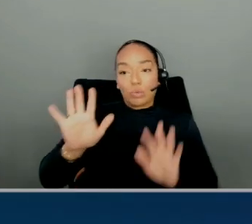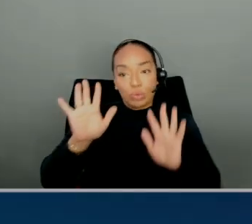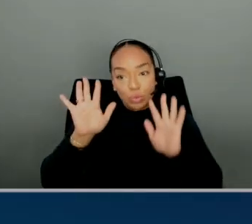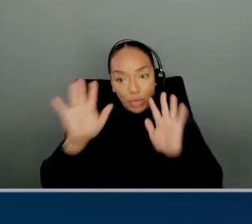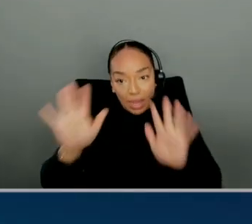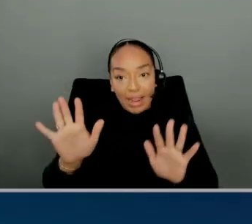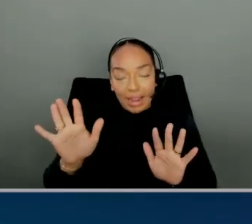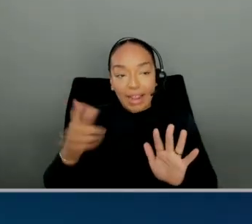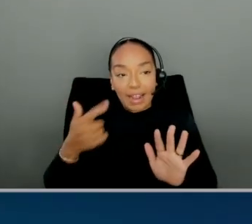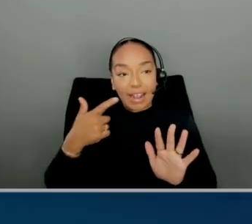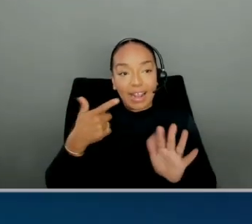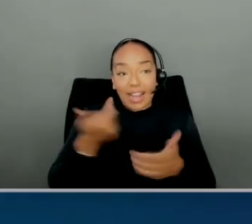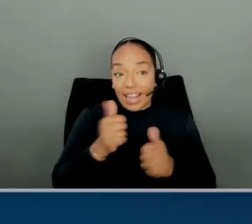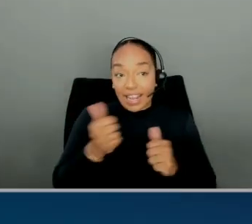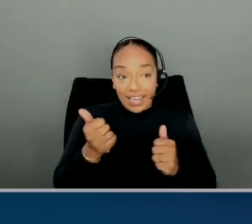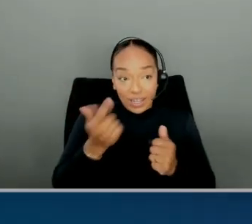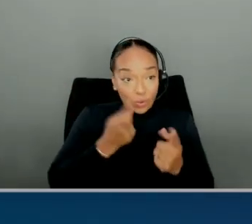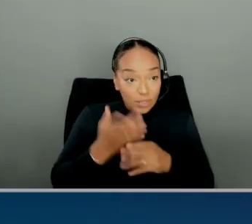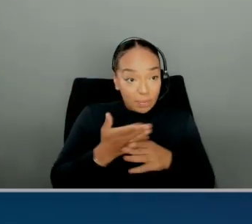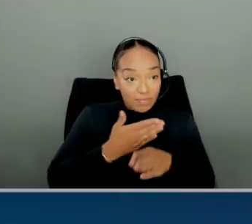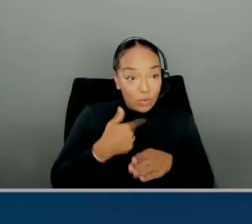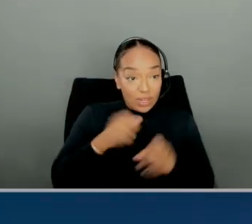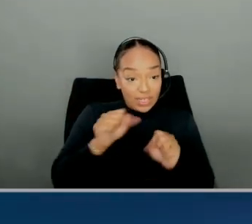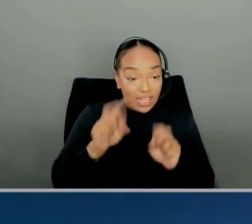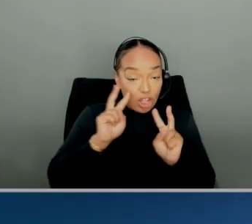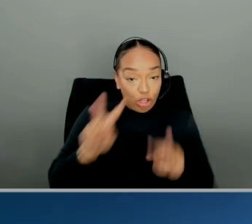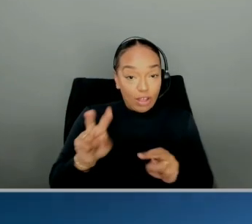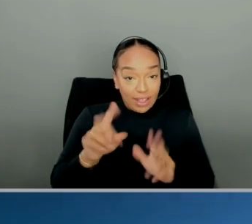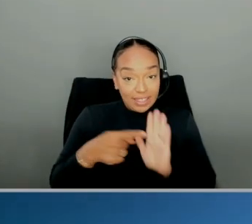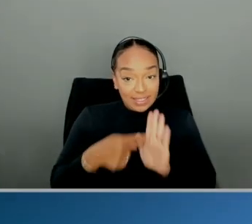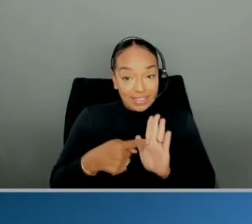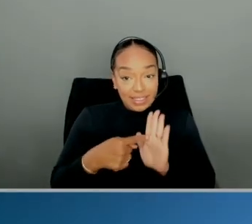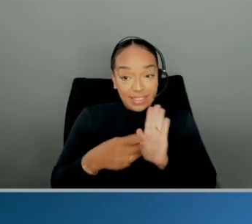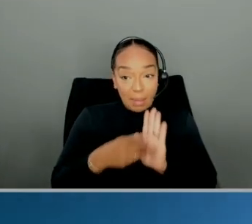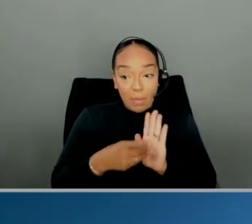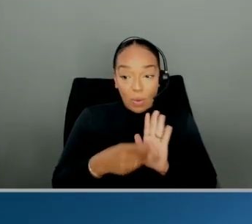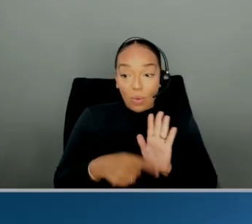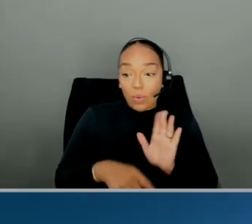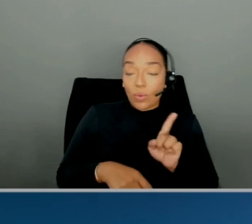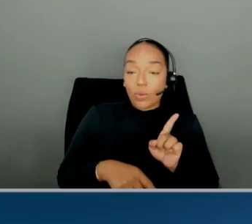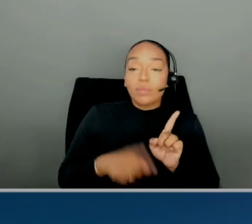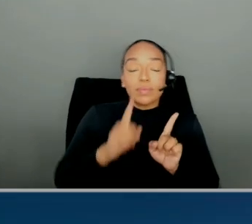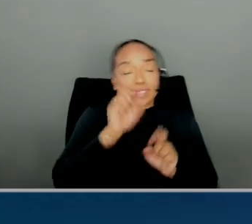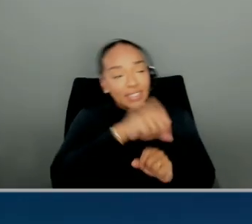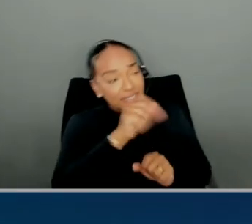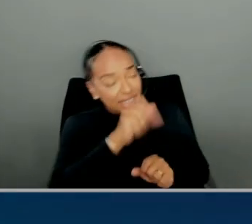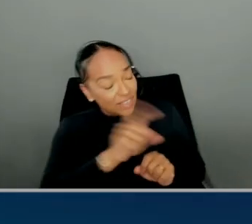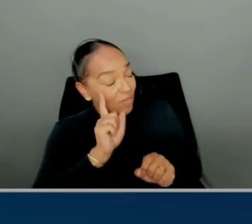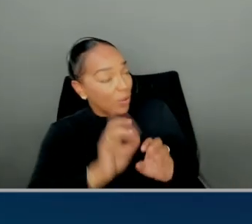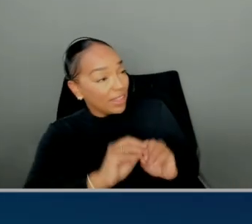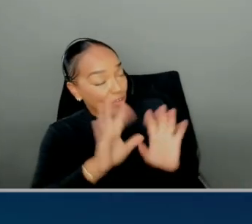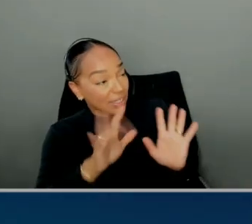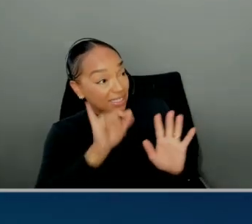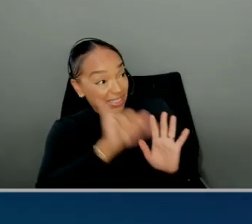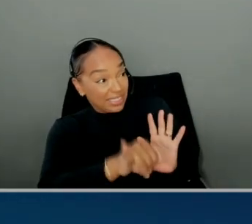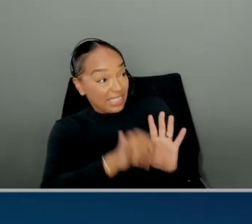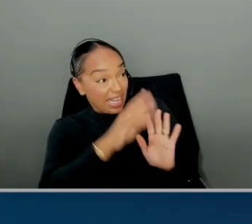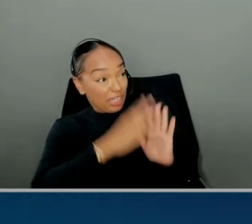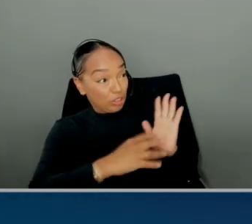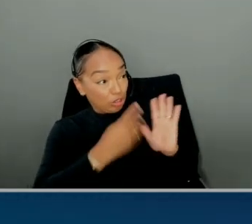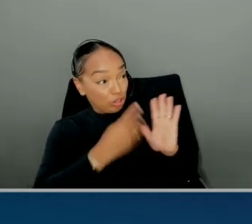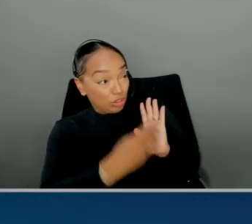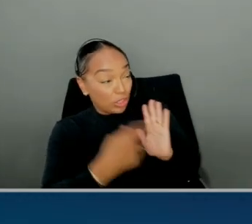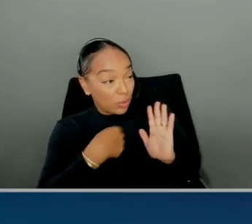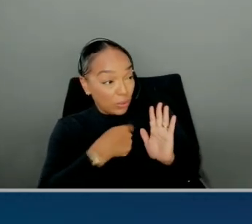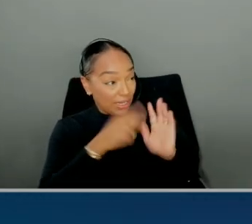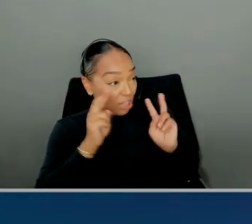any questions before I can go and look at the demos? Yeah, just to clarify again. So in this chart, we are looking at